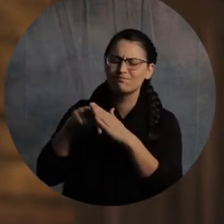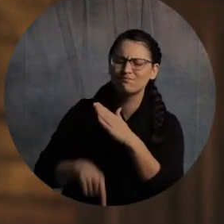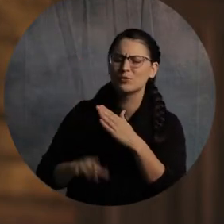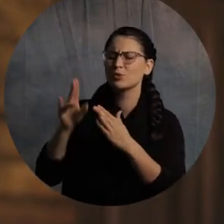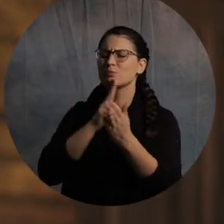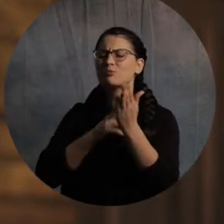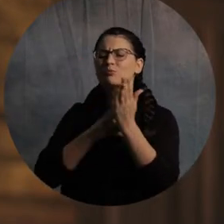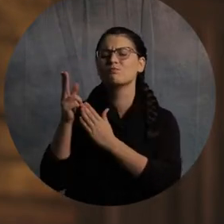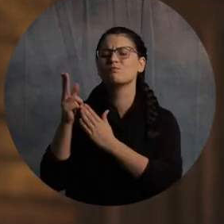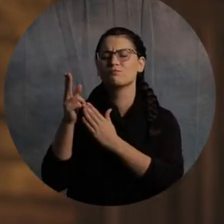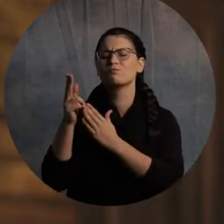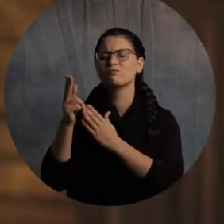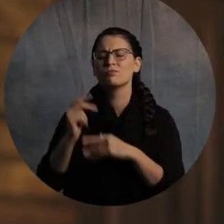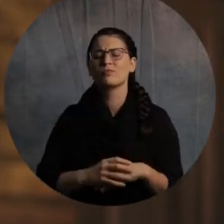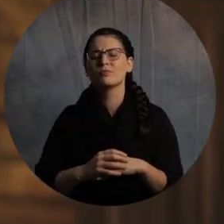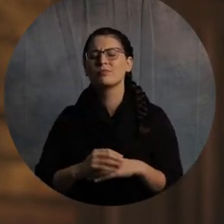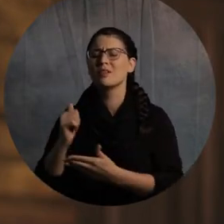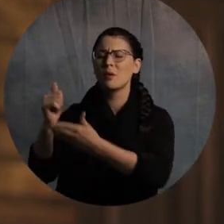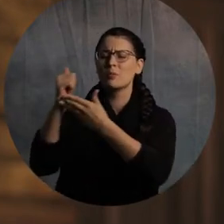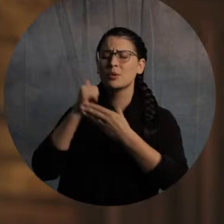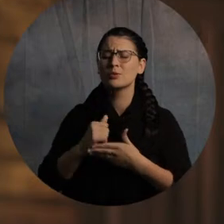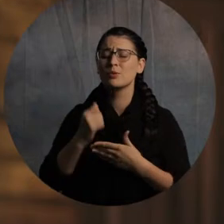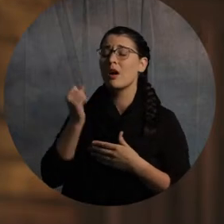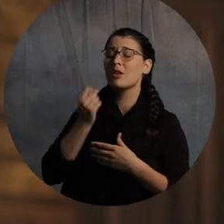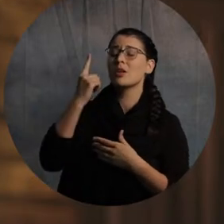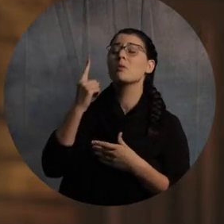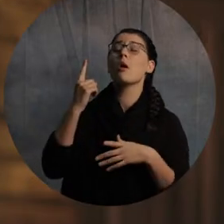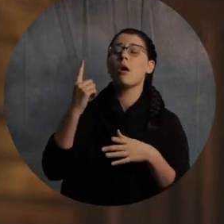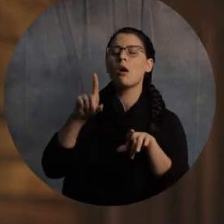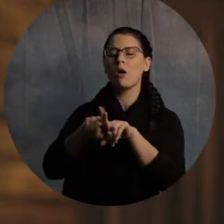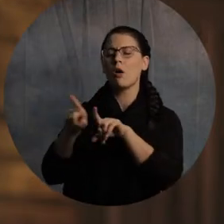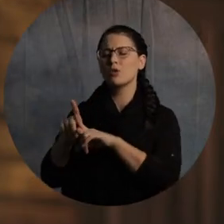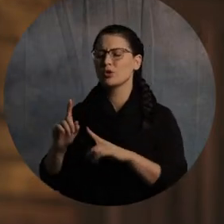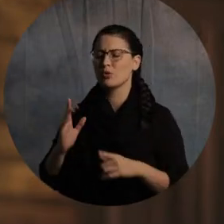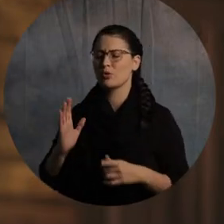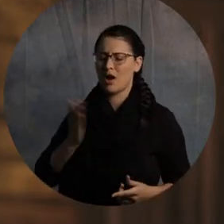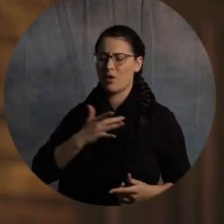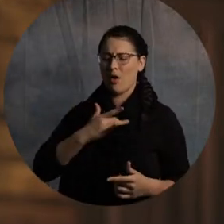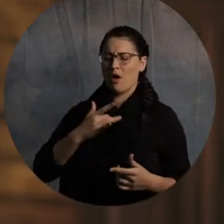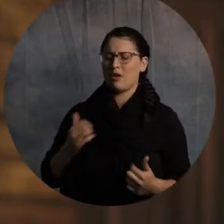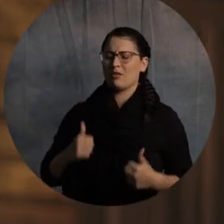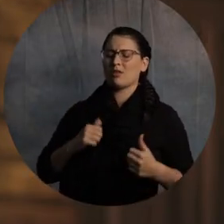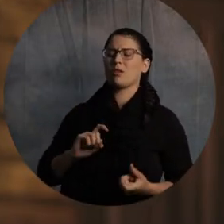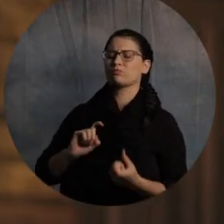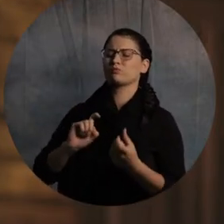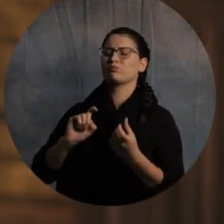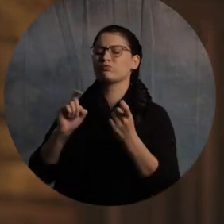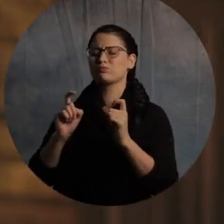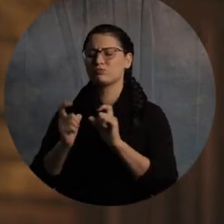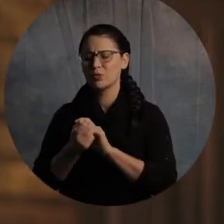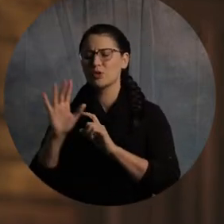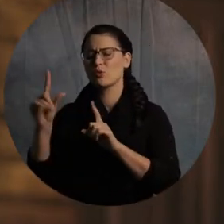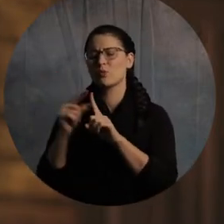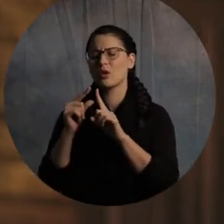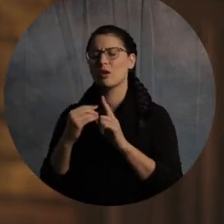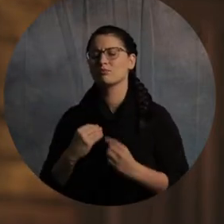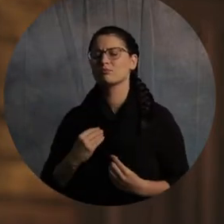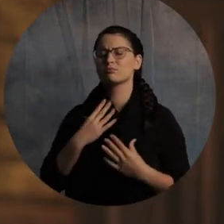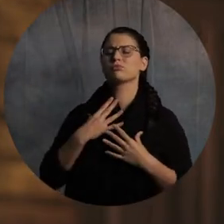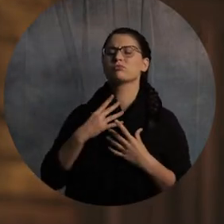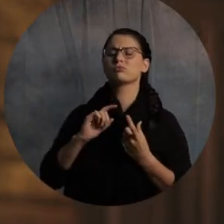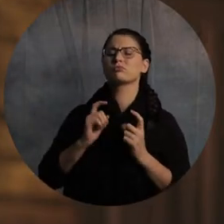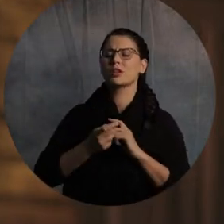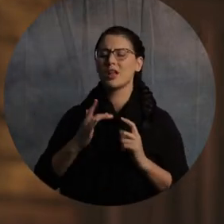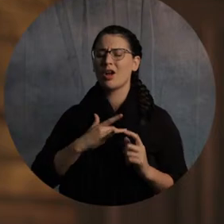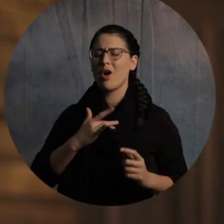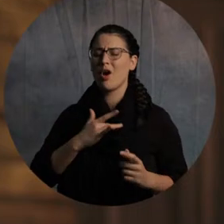Lord, I pray that you would not just help us understand it, but you would shape us with it. God, that you would actually change our hearts, grow